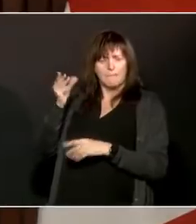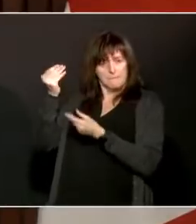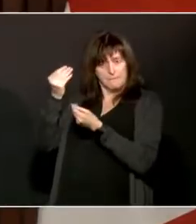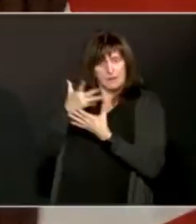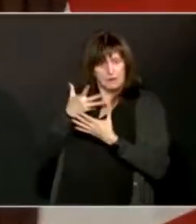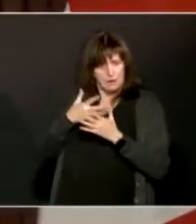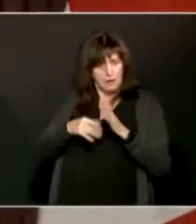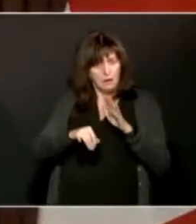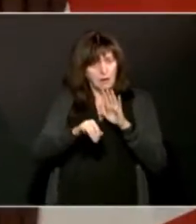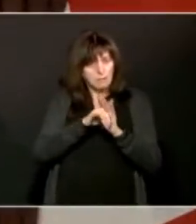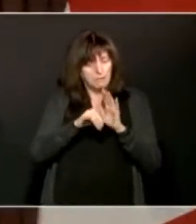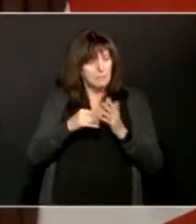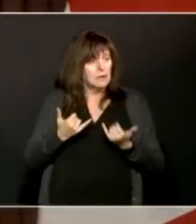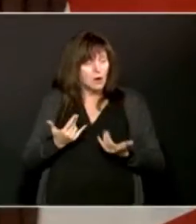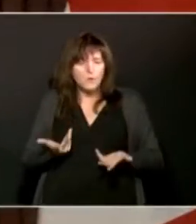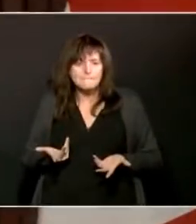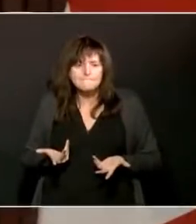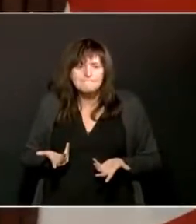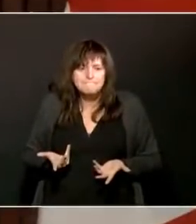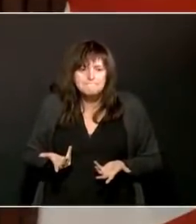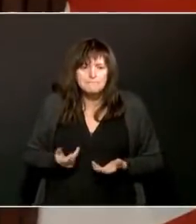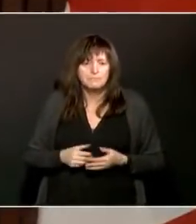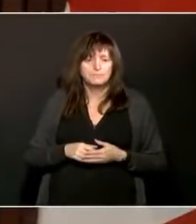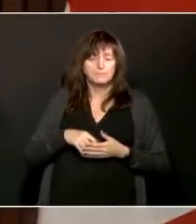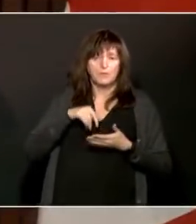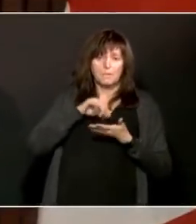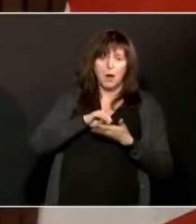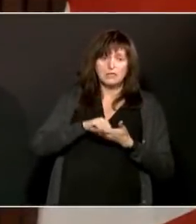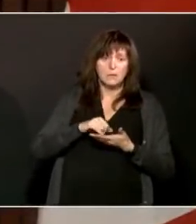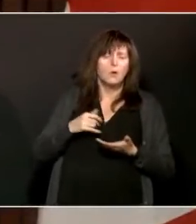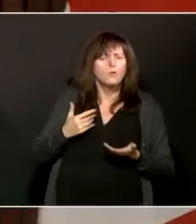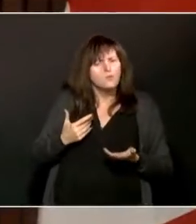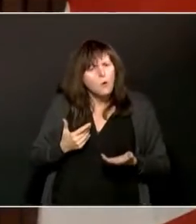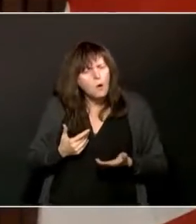It's not to say it can't happen. I mean, I know New York has their own